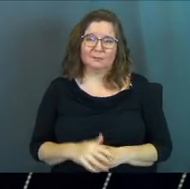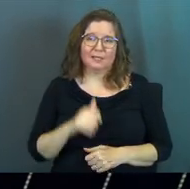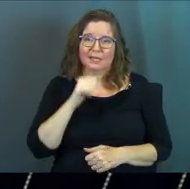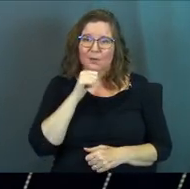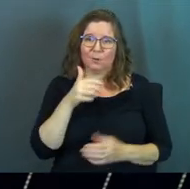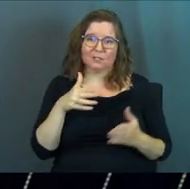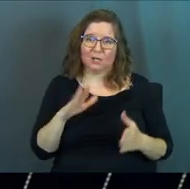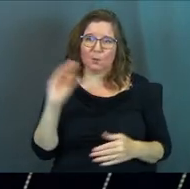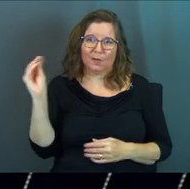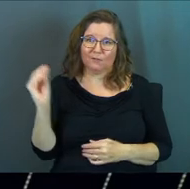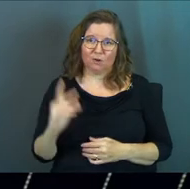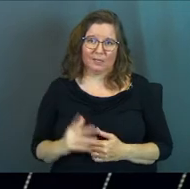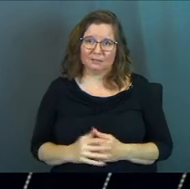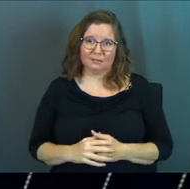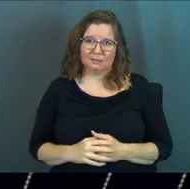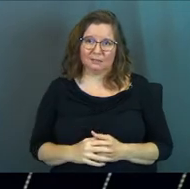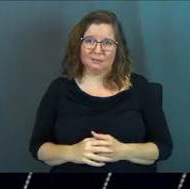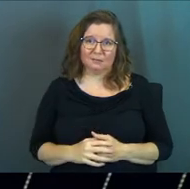It wasn't a way of grace.